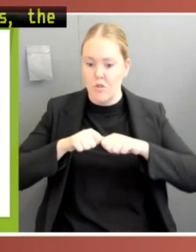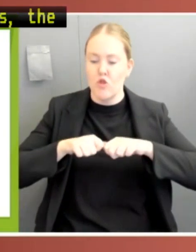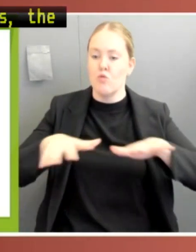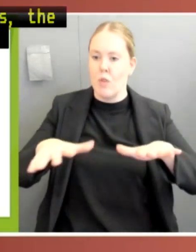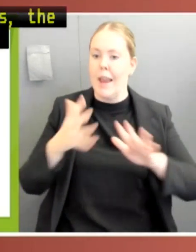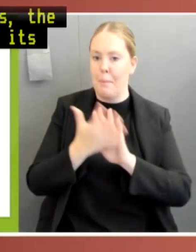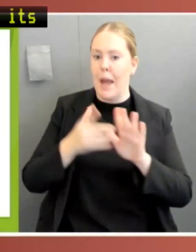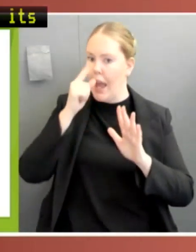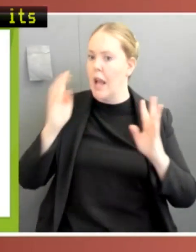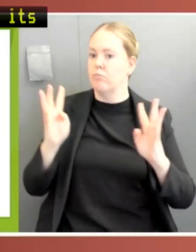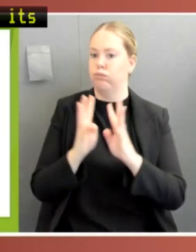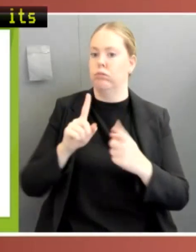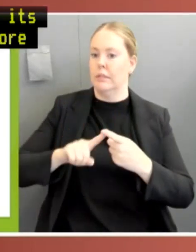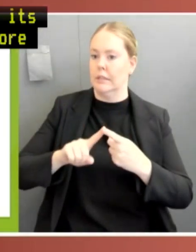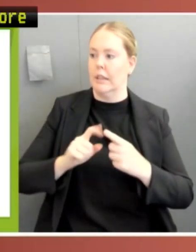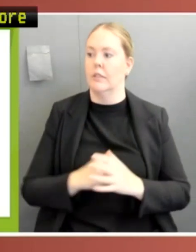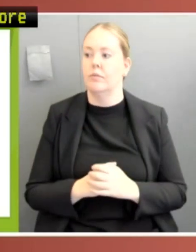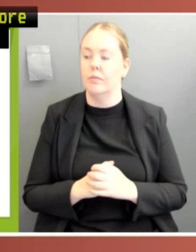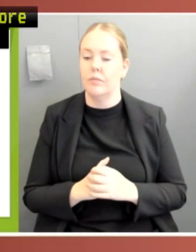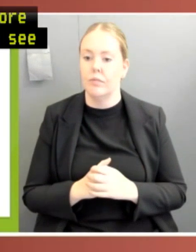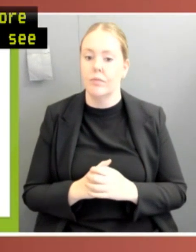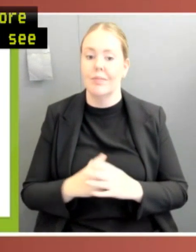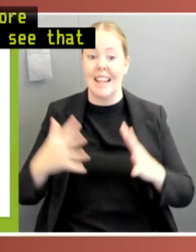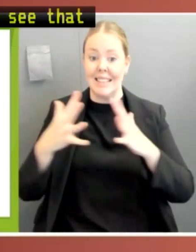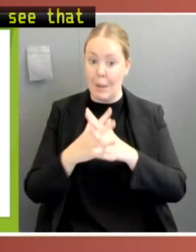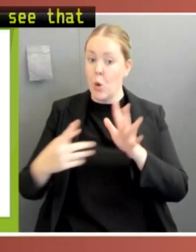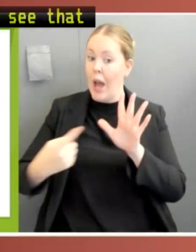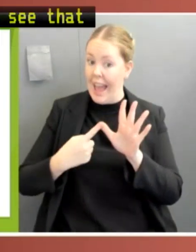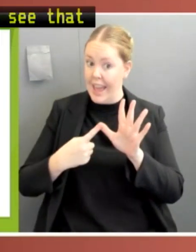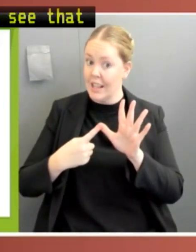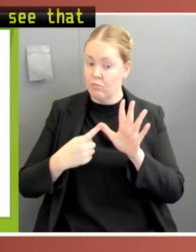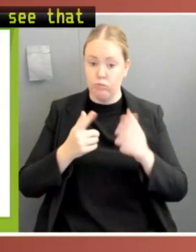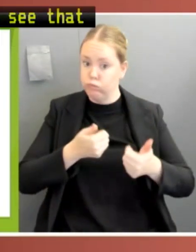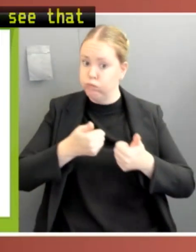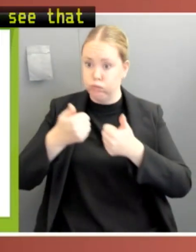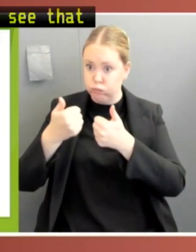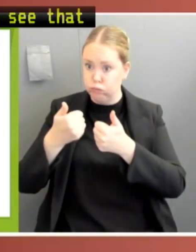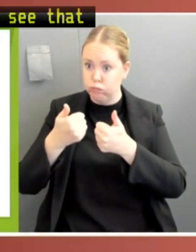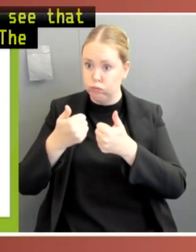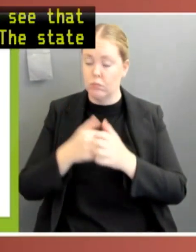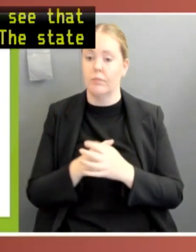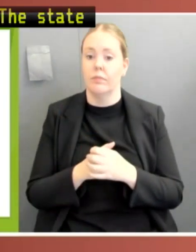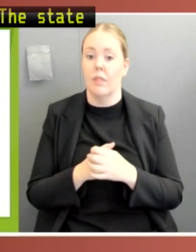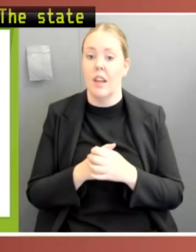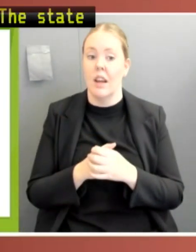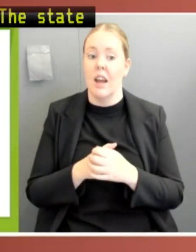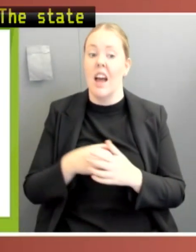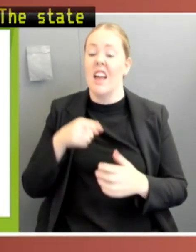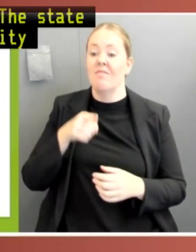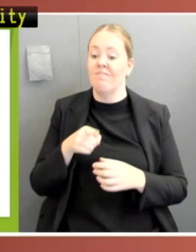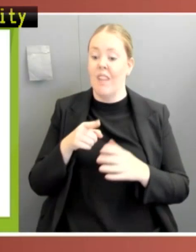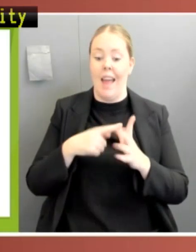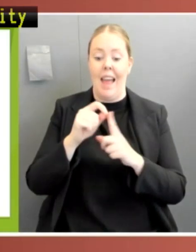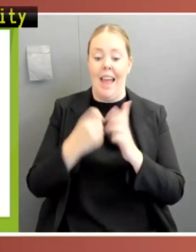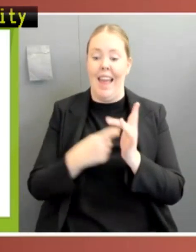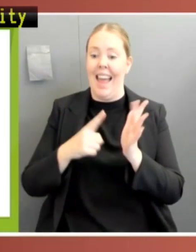You can see that WA performed really well. The state eliminated COVID or community transmission of COVID in mid-April and did not report more